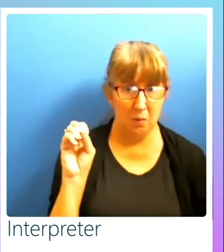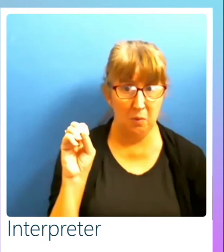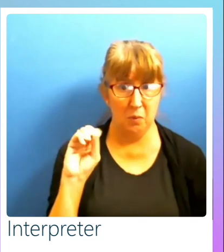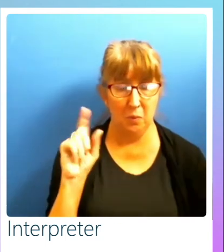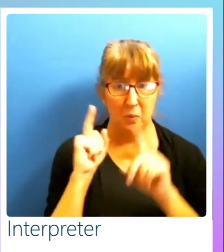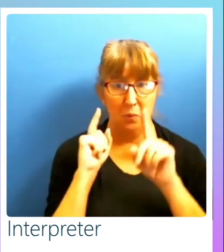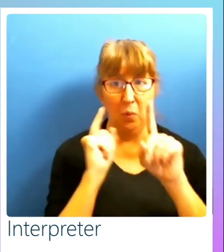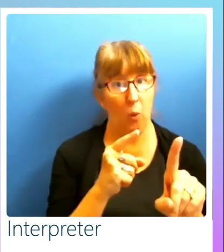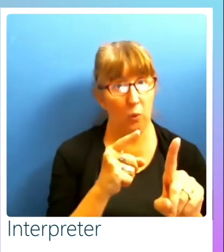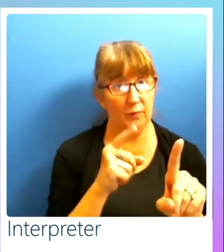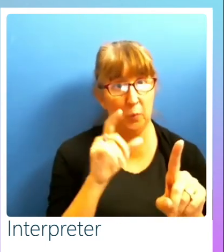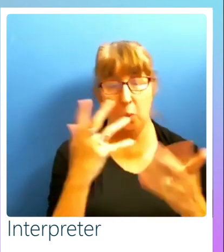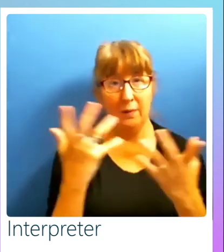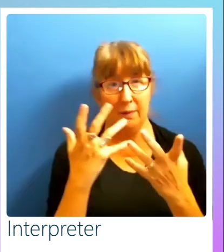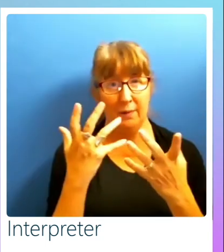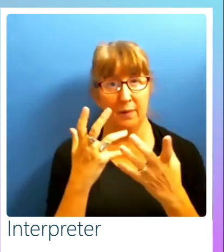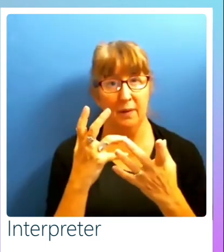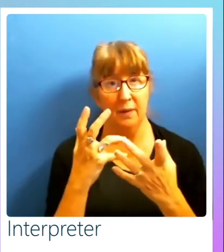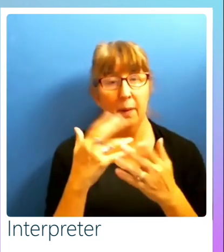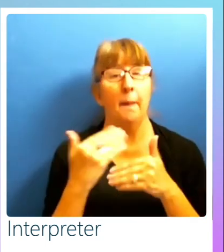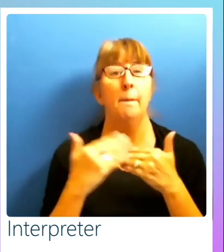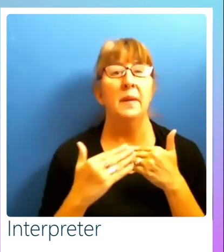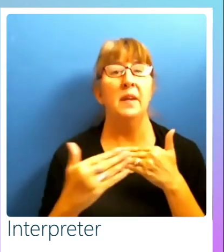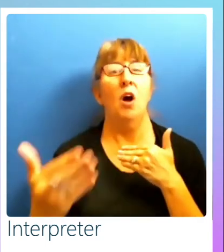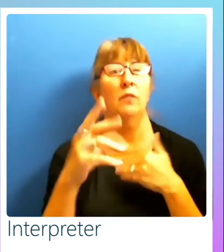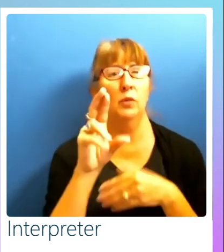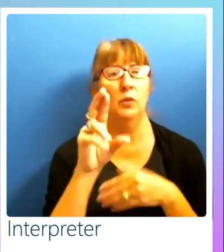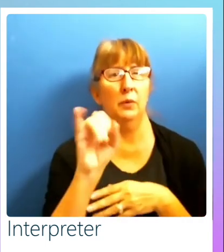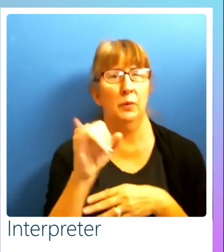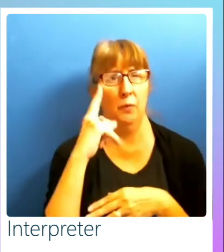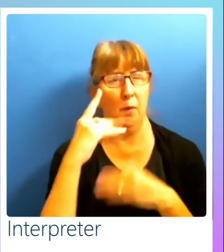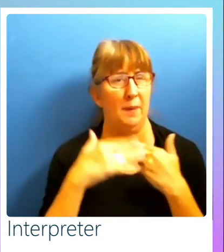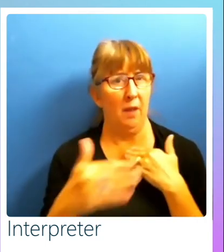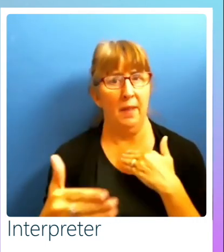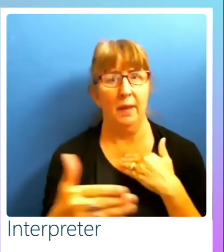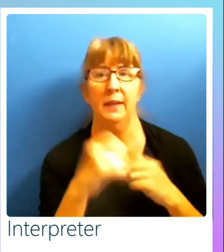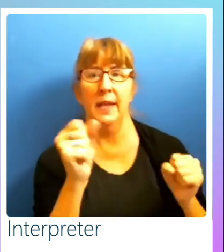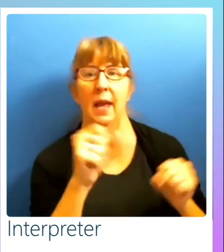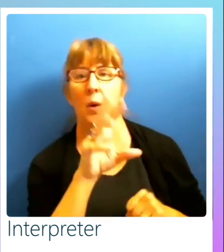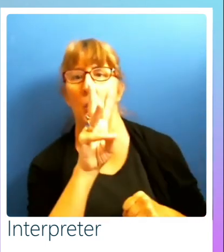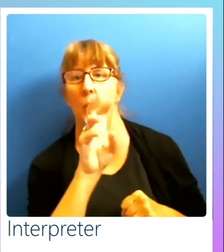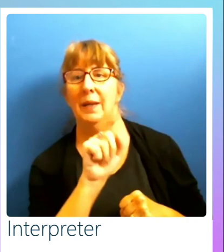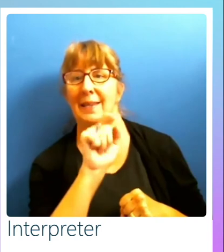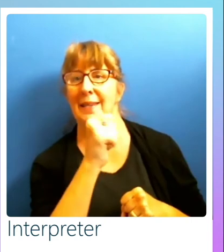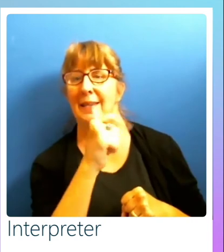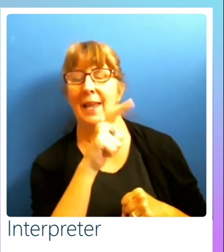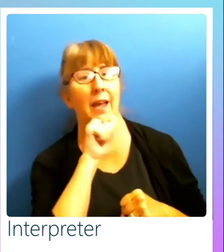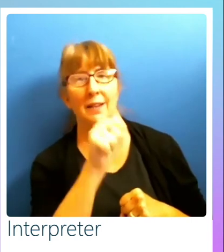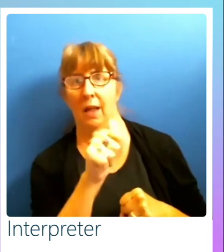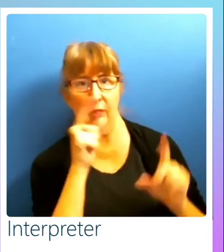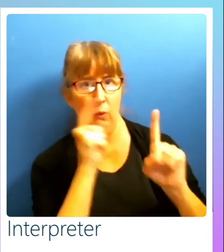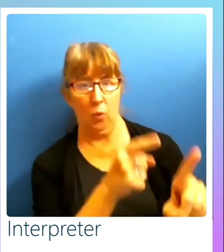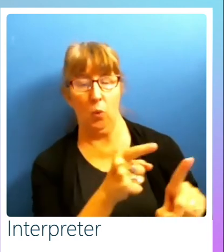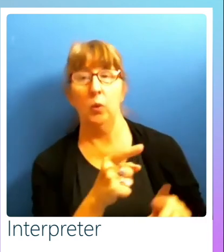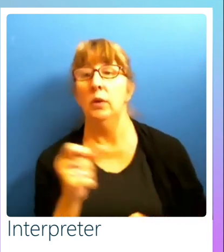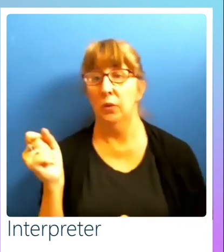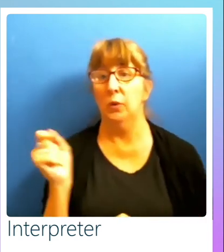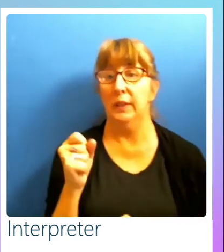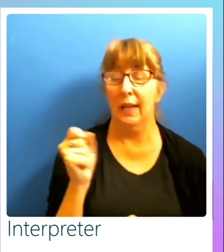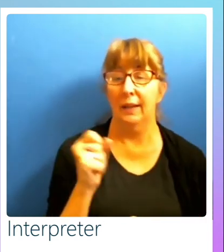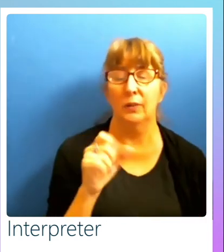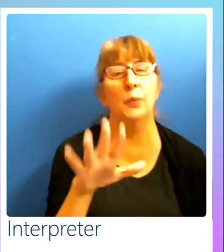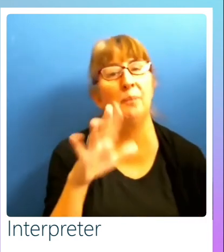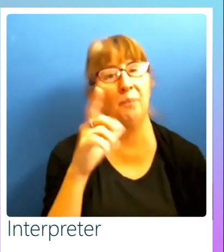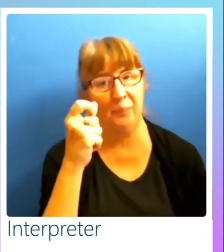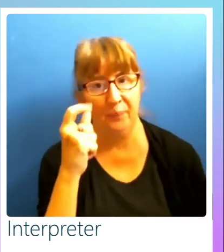to go beyond that? Yes, this is a great one. No, WCAG is not the goal. So that's, and see, this is,